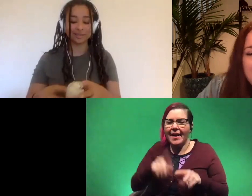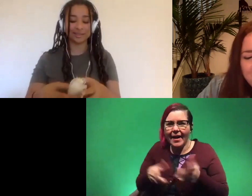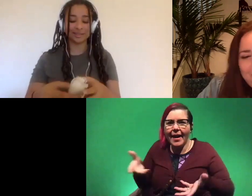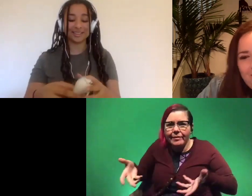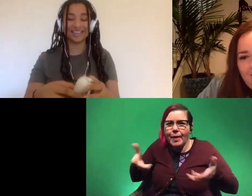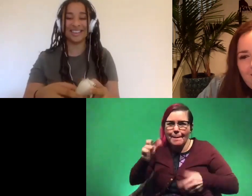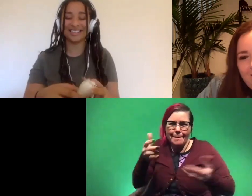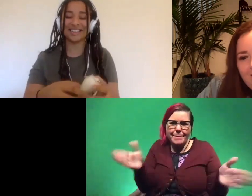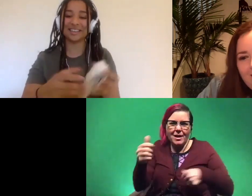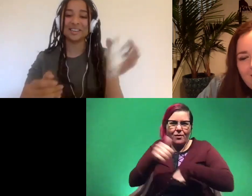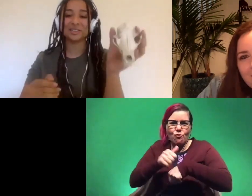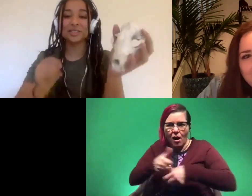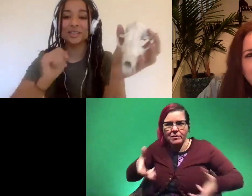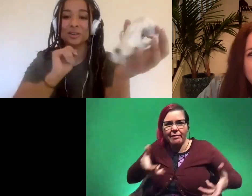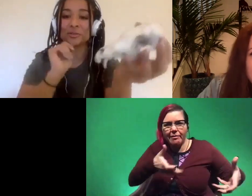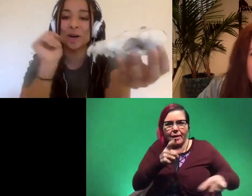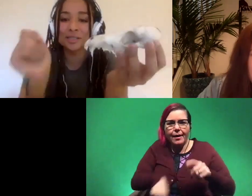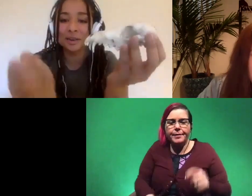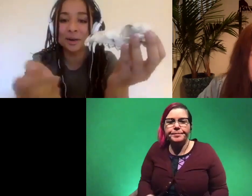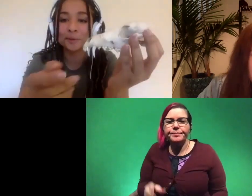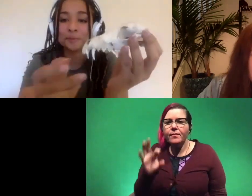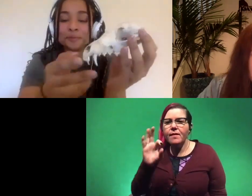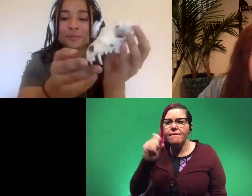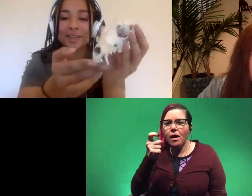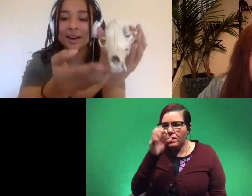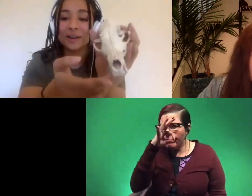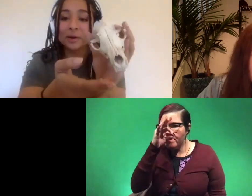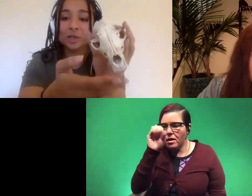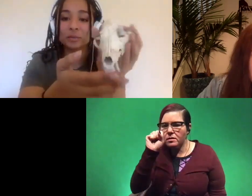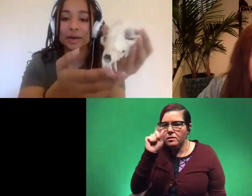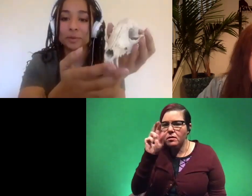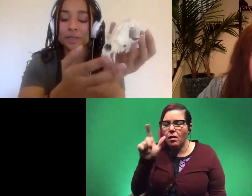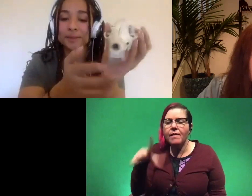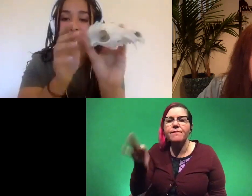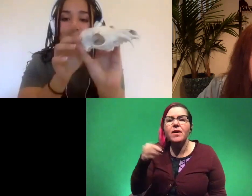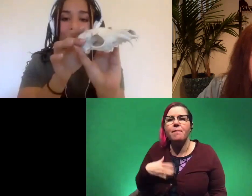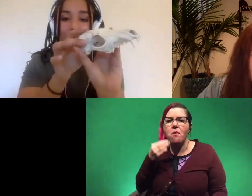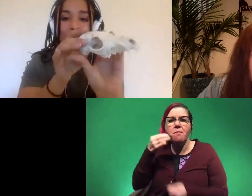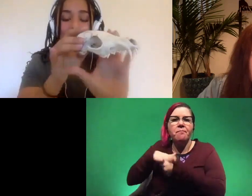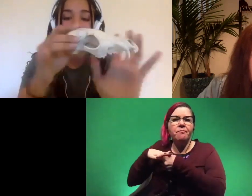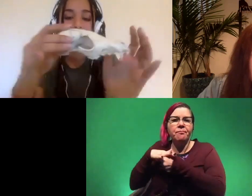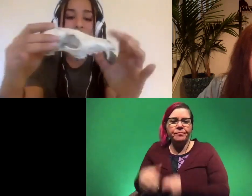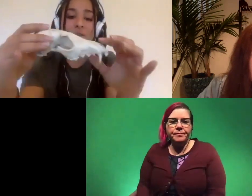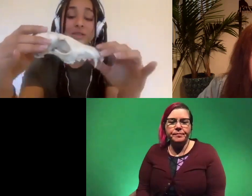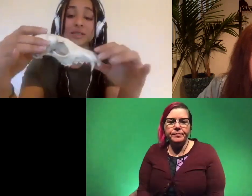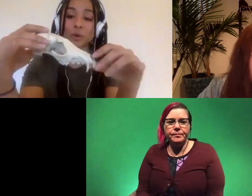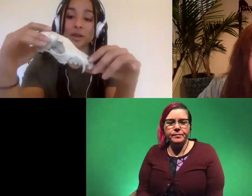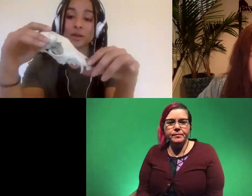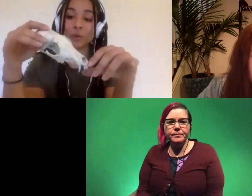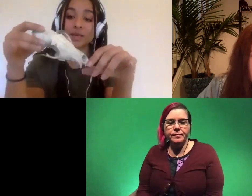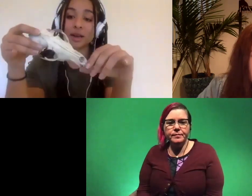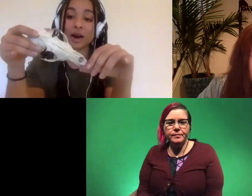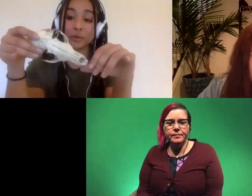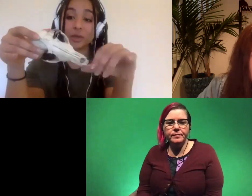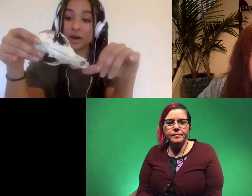yeah exactly so this is a little fox skull that i found actually in my neighborhood so this is one of the